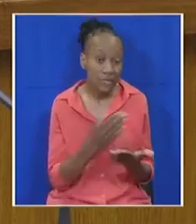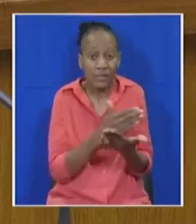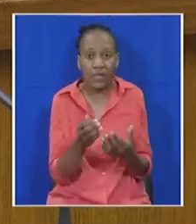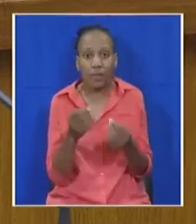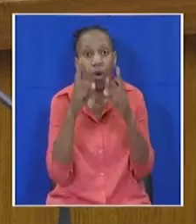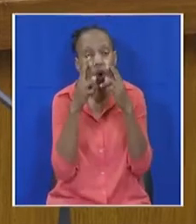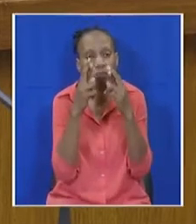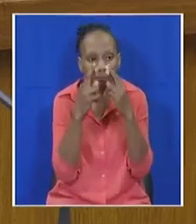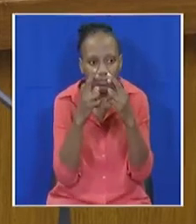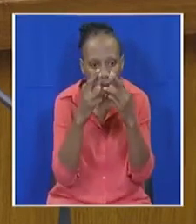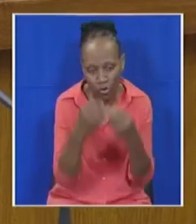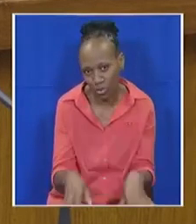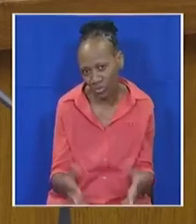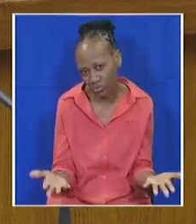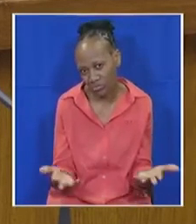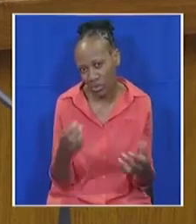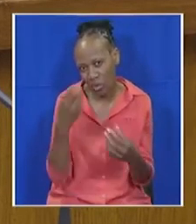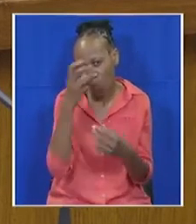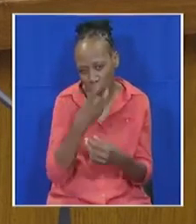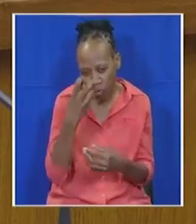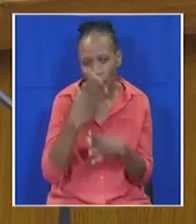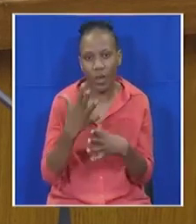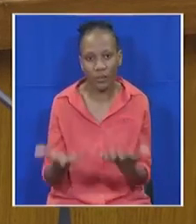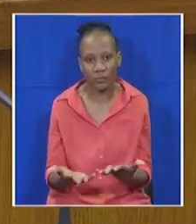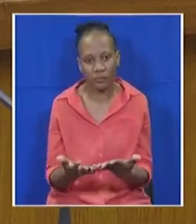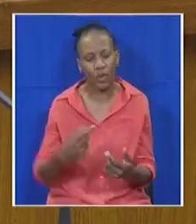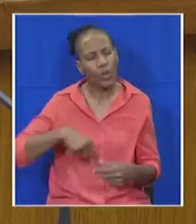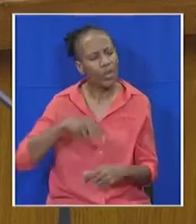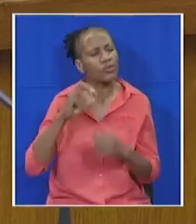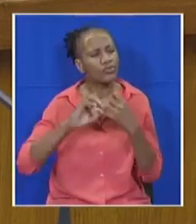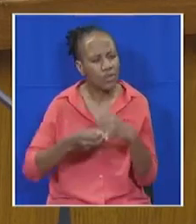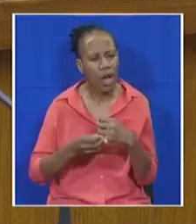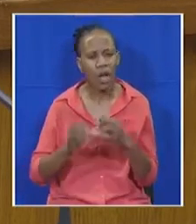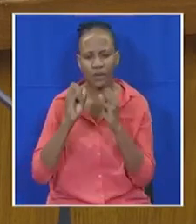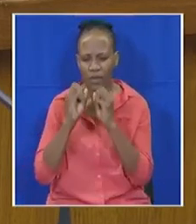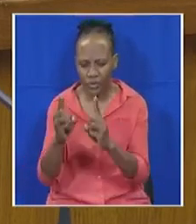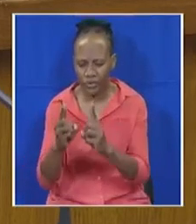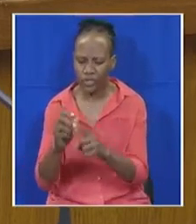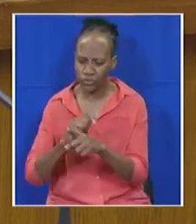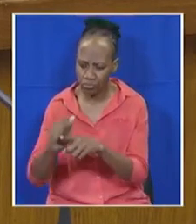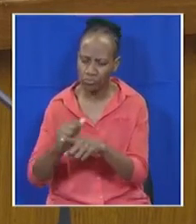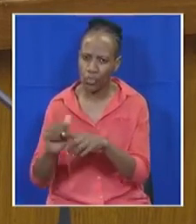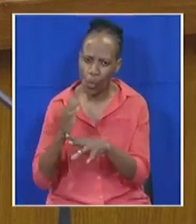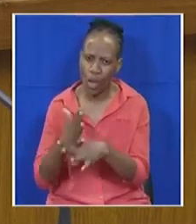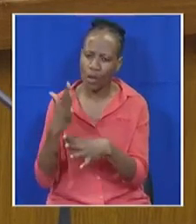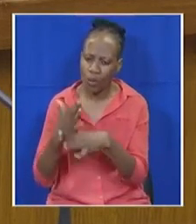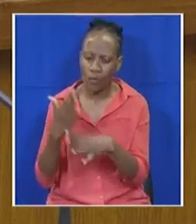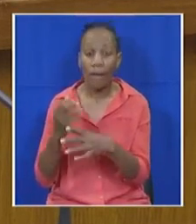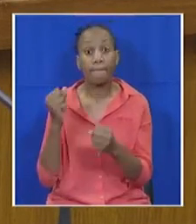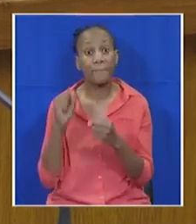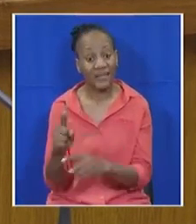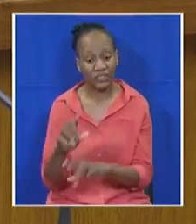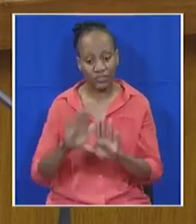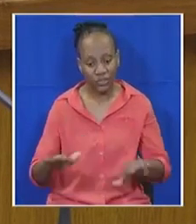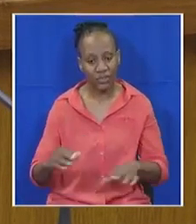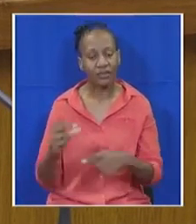of funding work. Despite our progress in education, over half of all children in grade 5 cannot